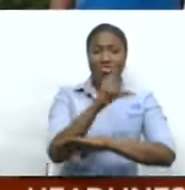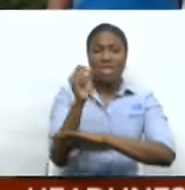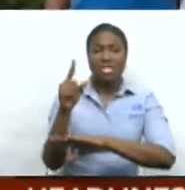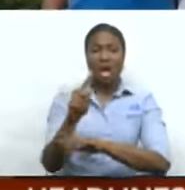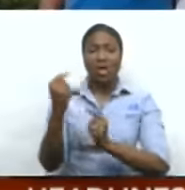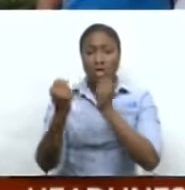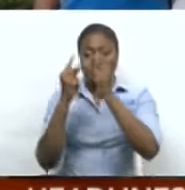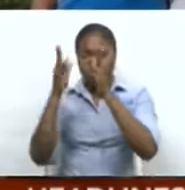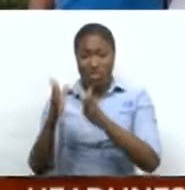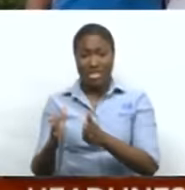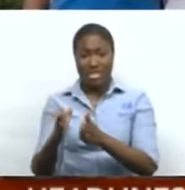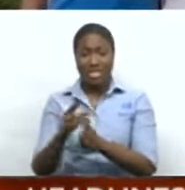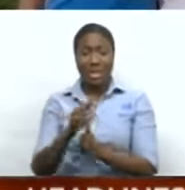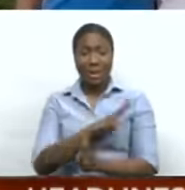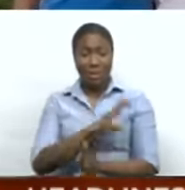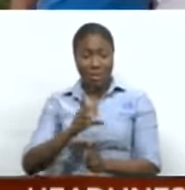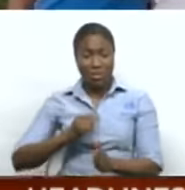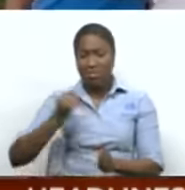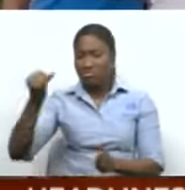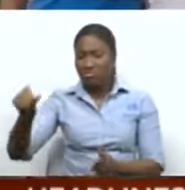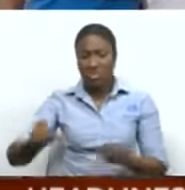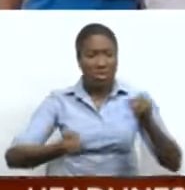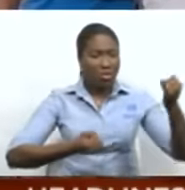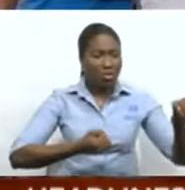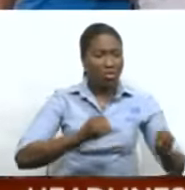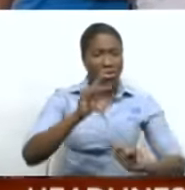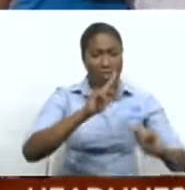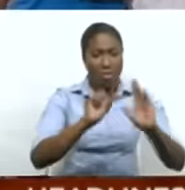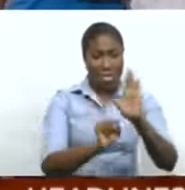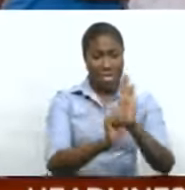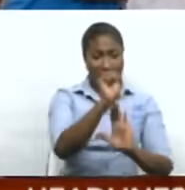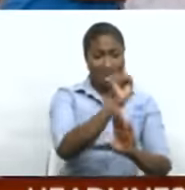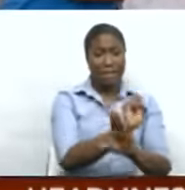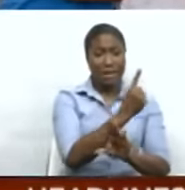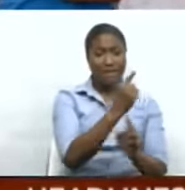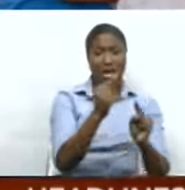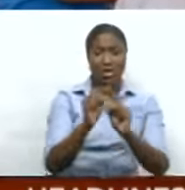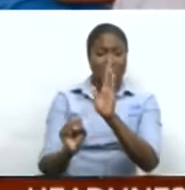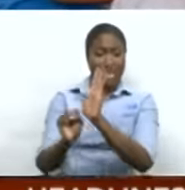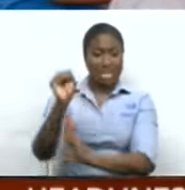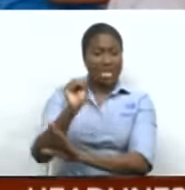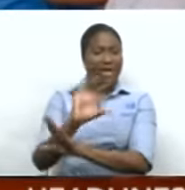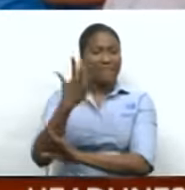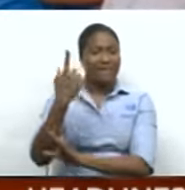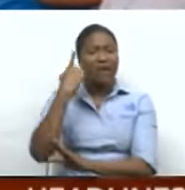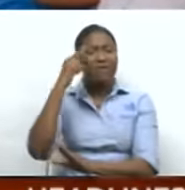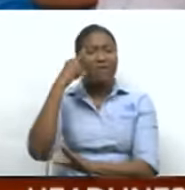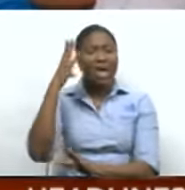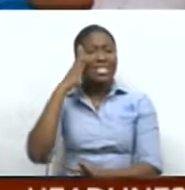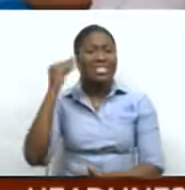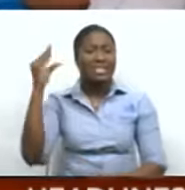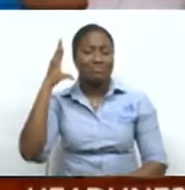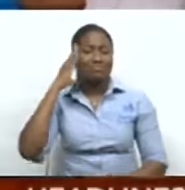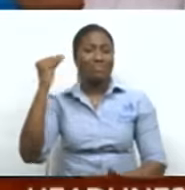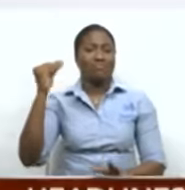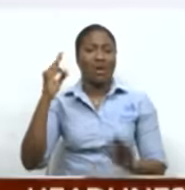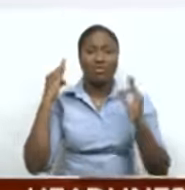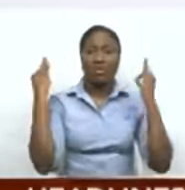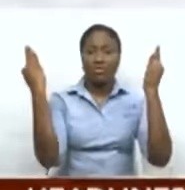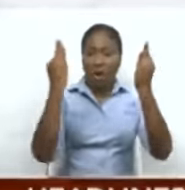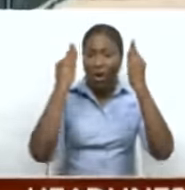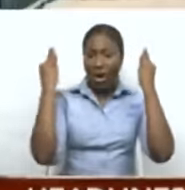journalists and media influencers from September 1st to the 5th to experience the much-talk-about Kayakaya Festival.